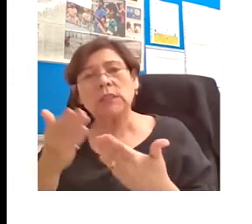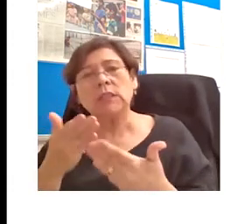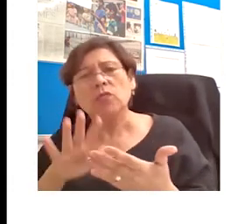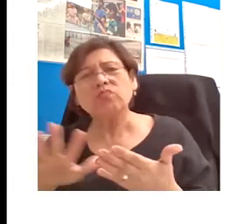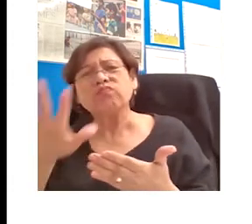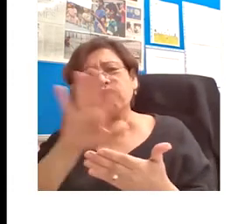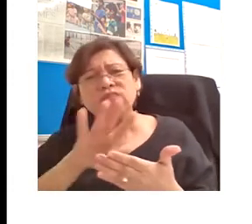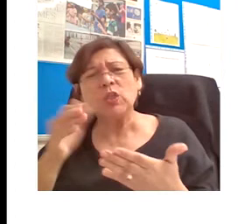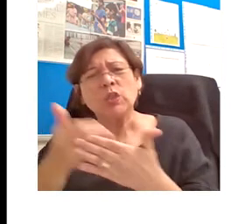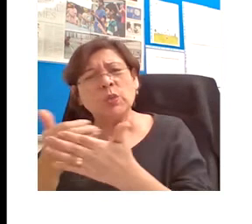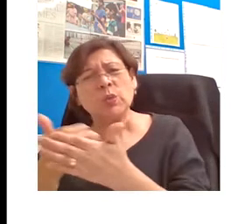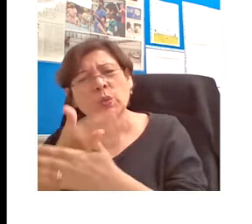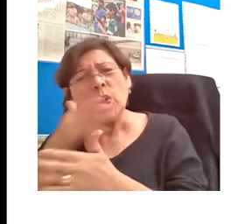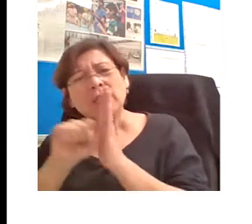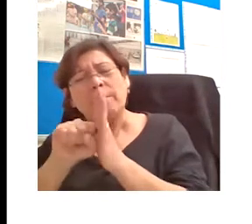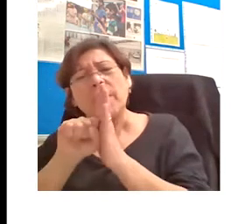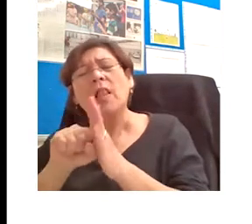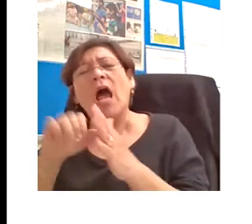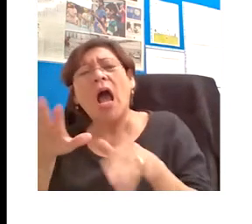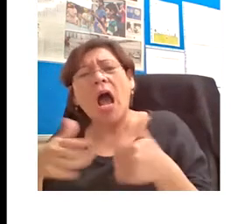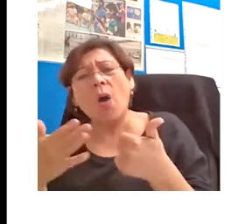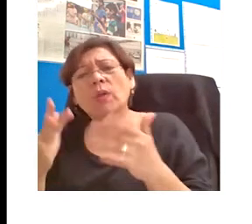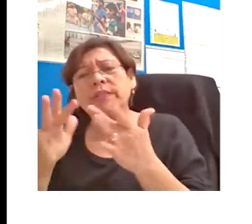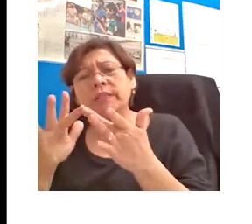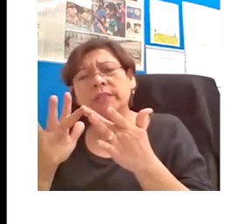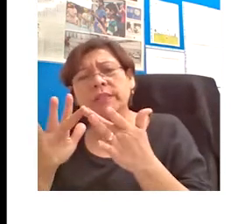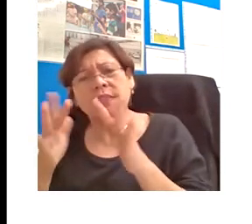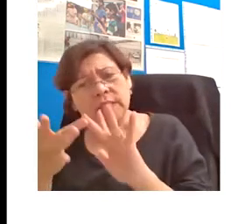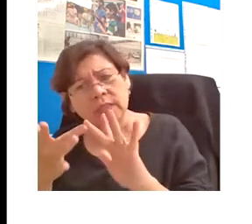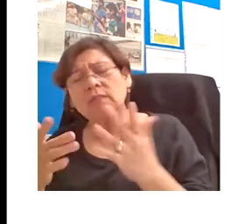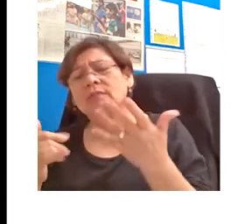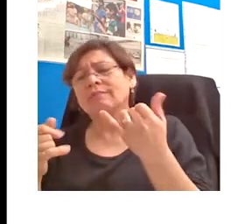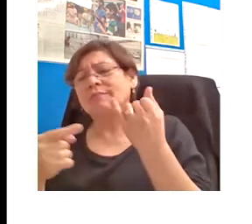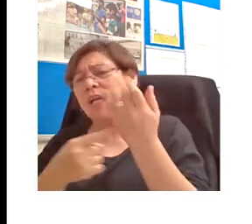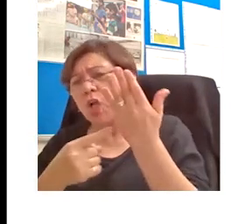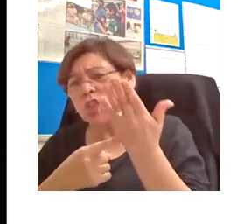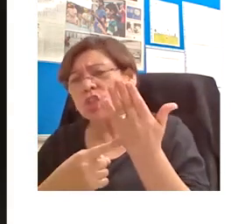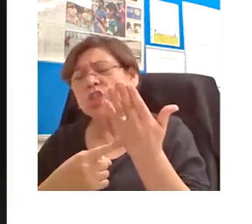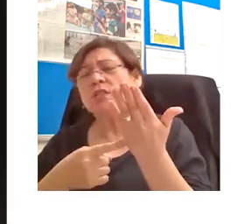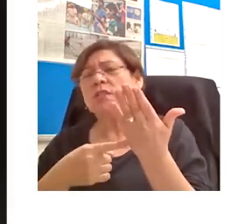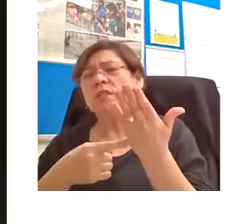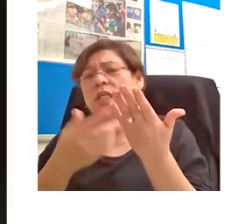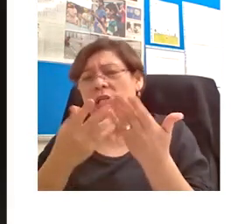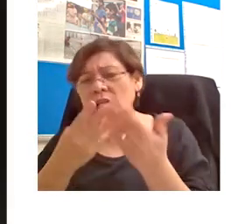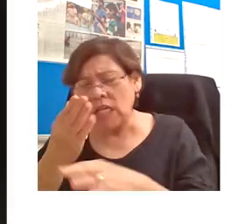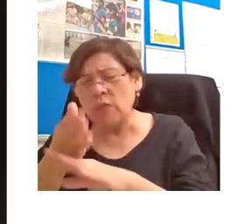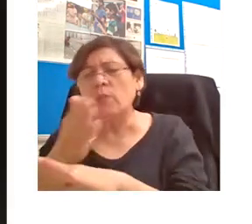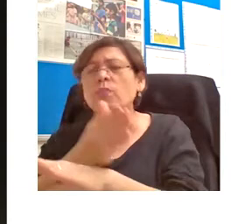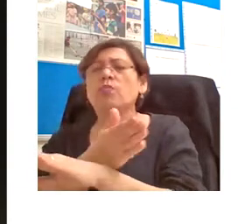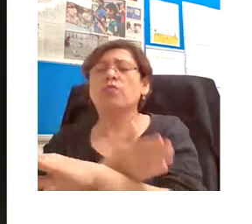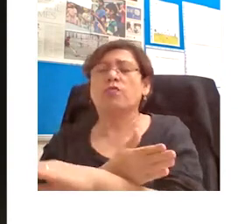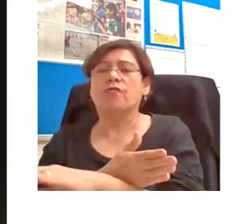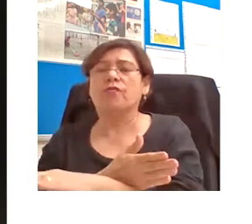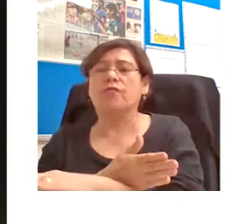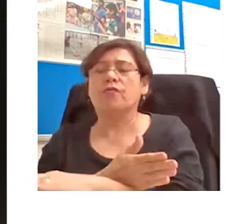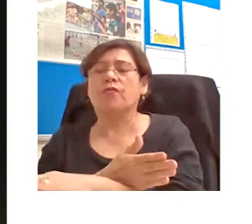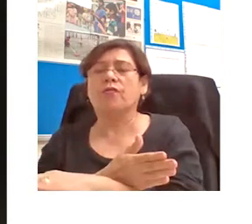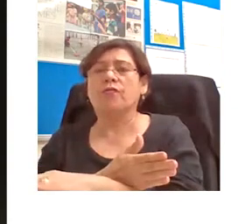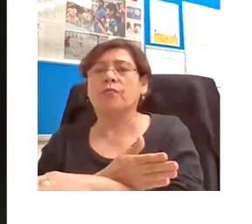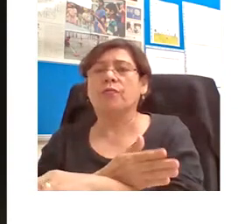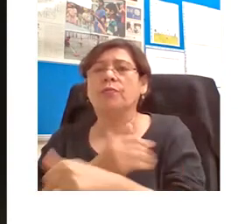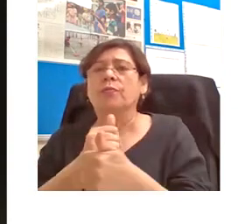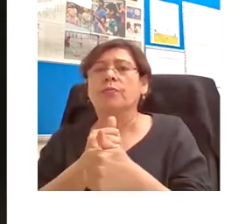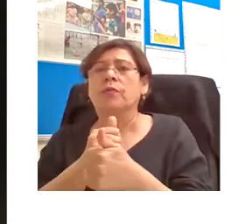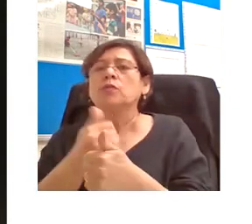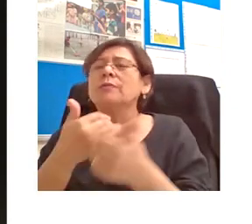proliferating for the use of this technology both in and outside the university itself. Okay, so let's step back a little bit from the details